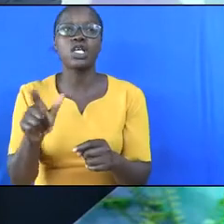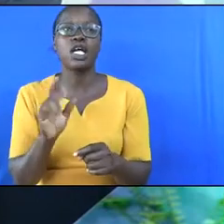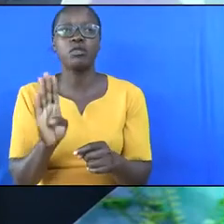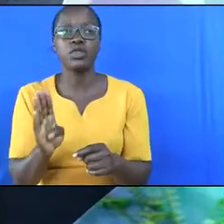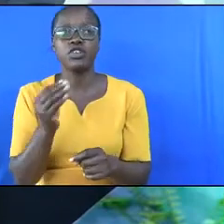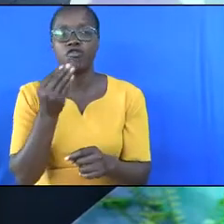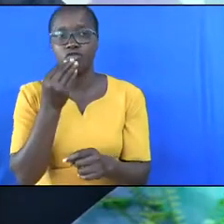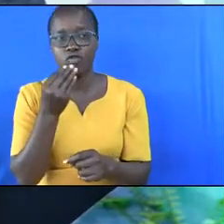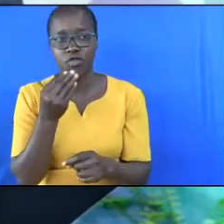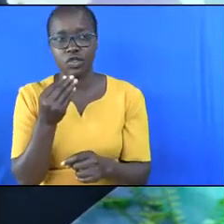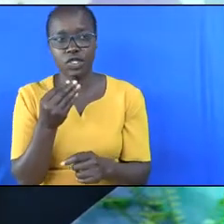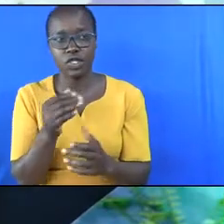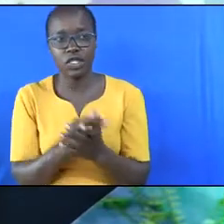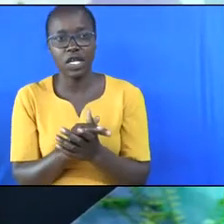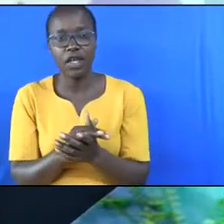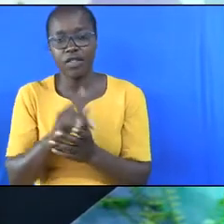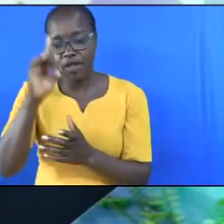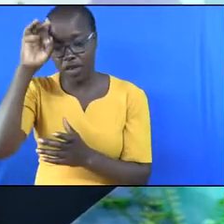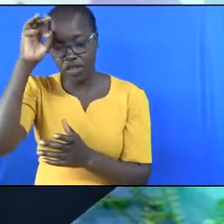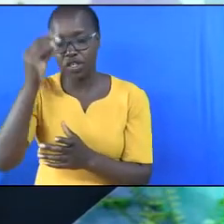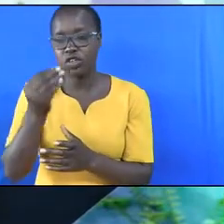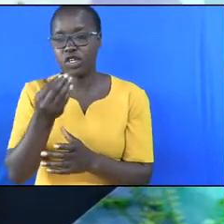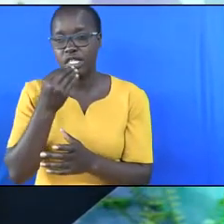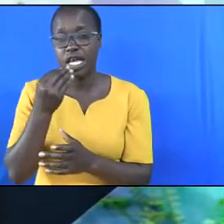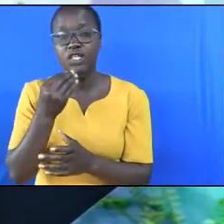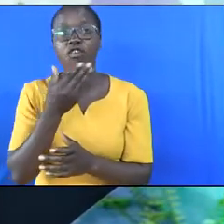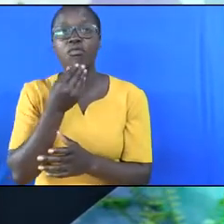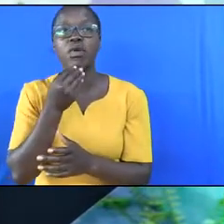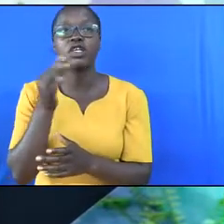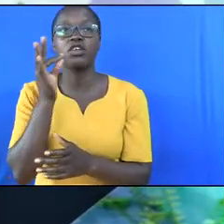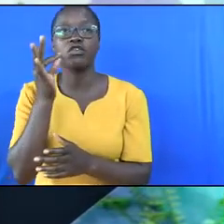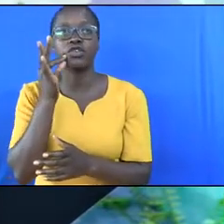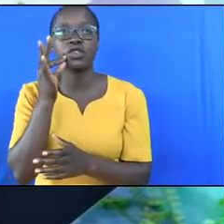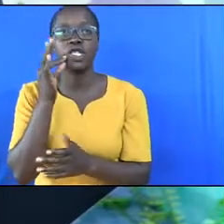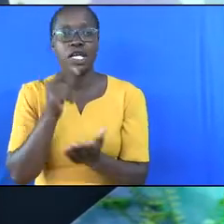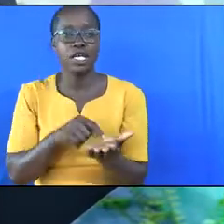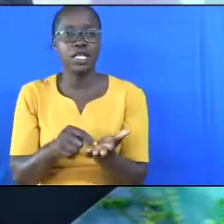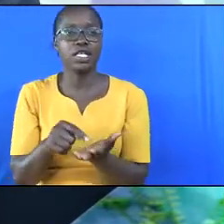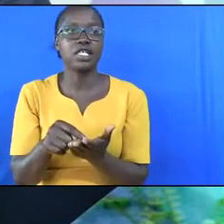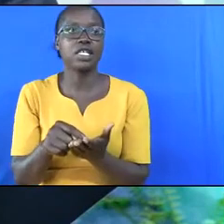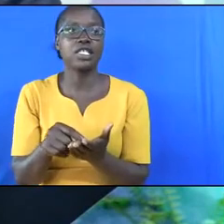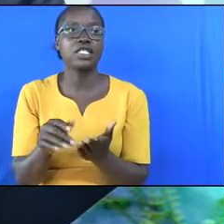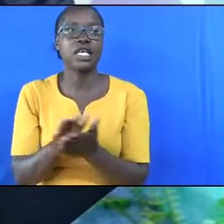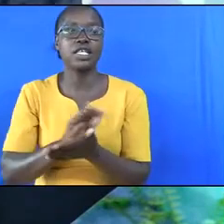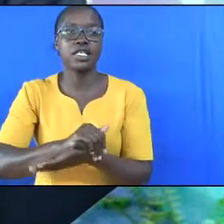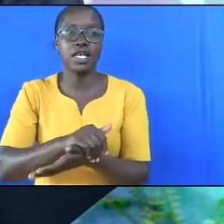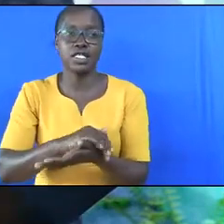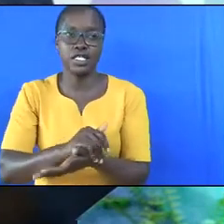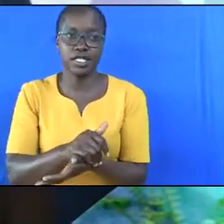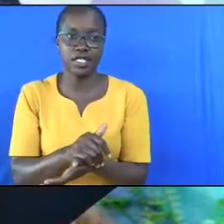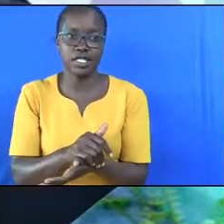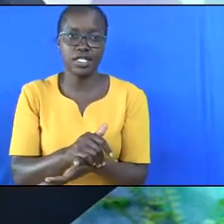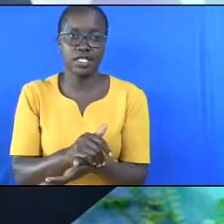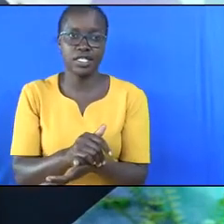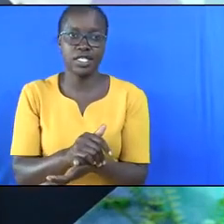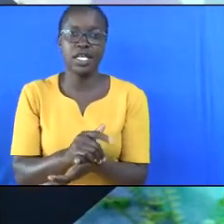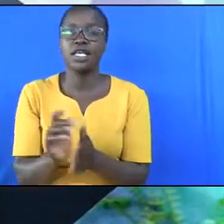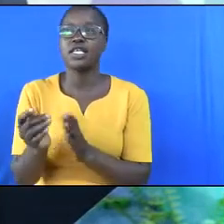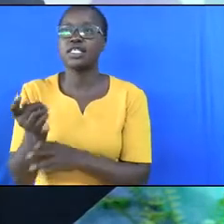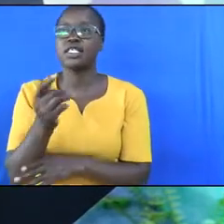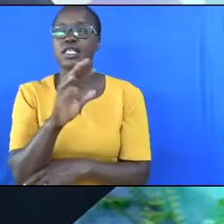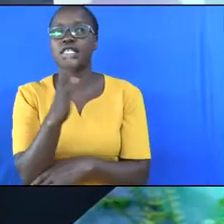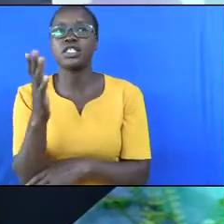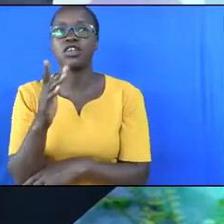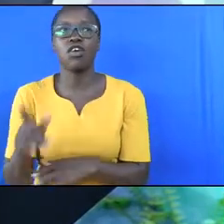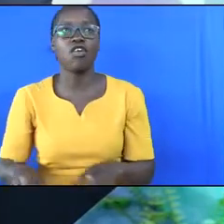food. The original diet for man was fruits, grains, and nuts. The tree of life had